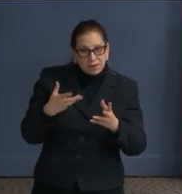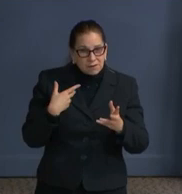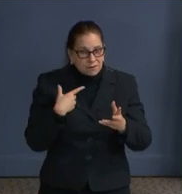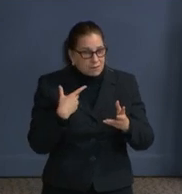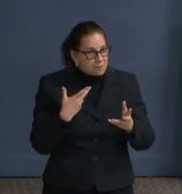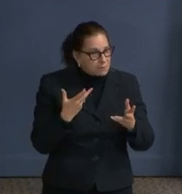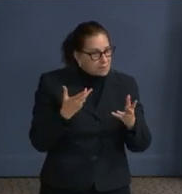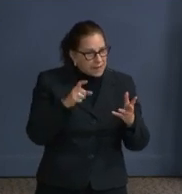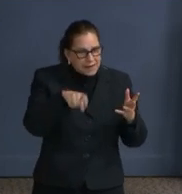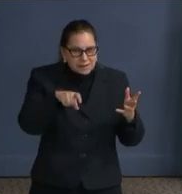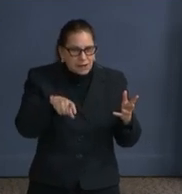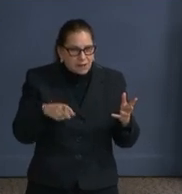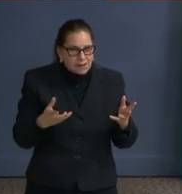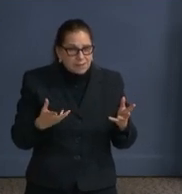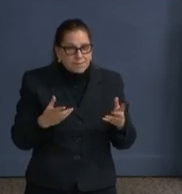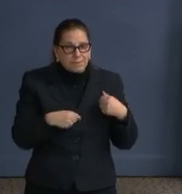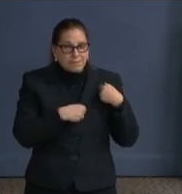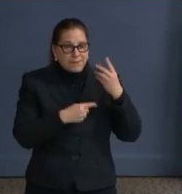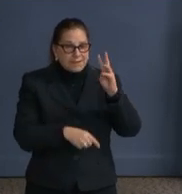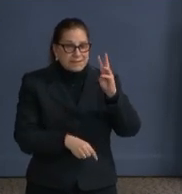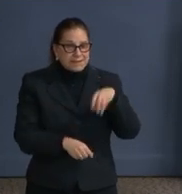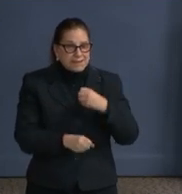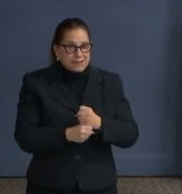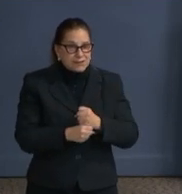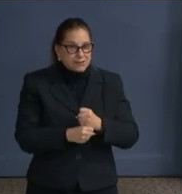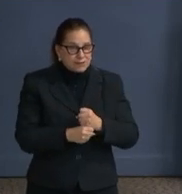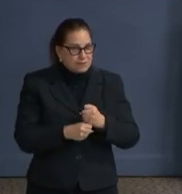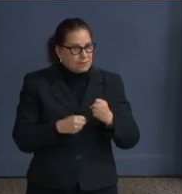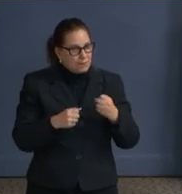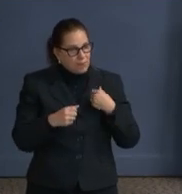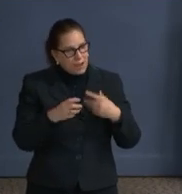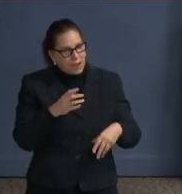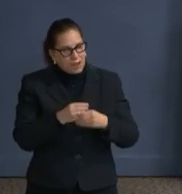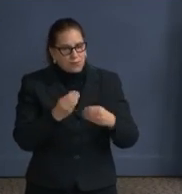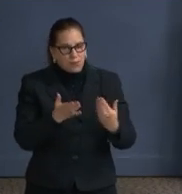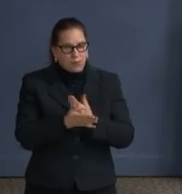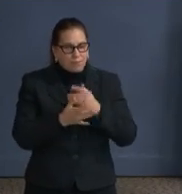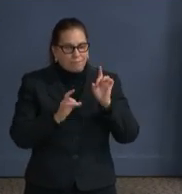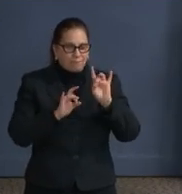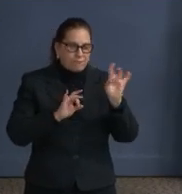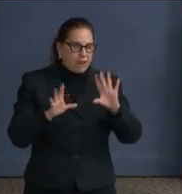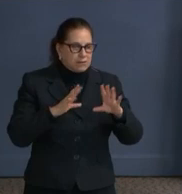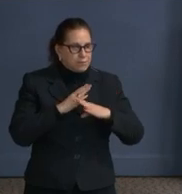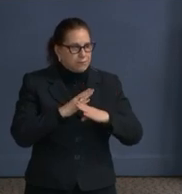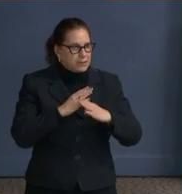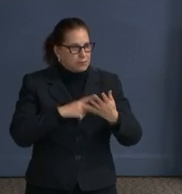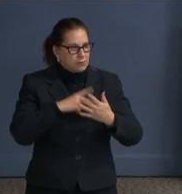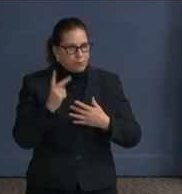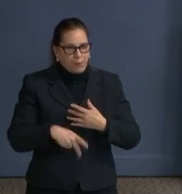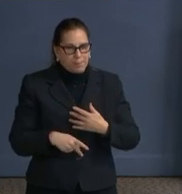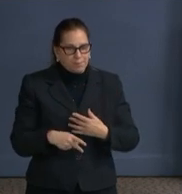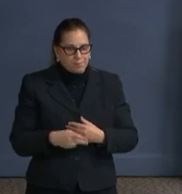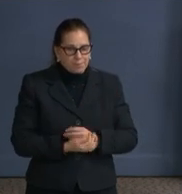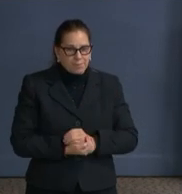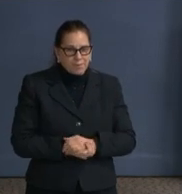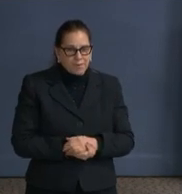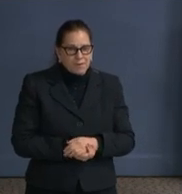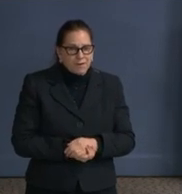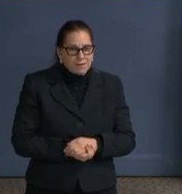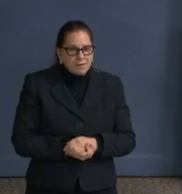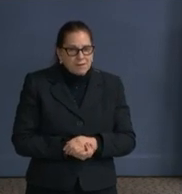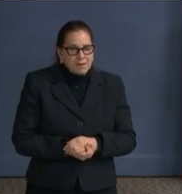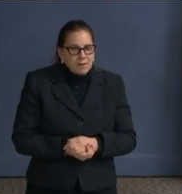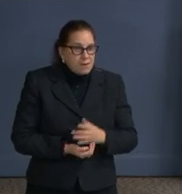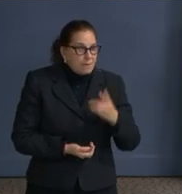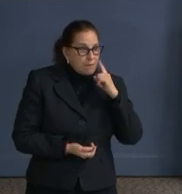years, we've also added the violence prevention efforts. They're kind of disparate around the city right now, quite frankly.